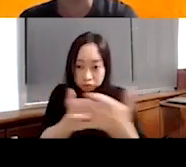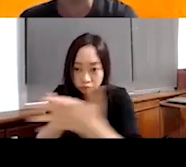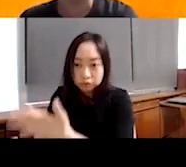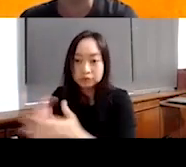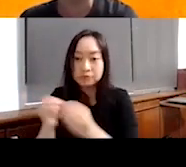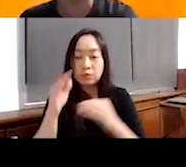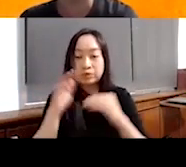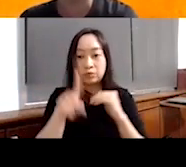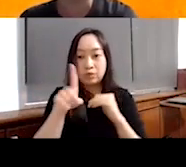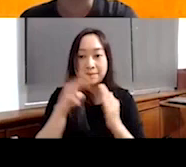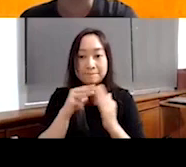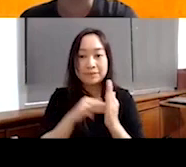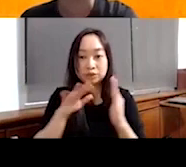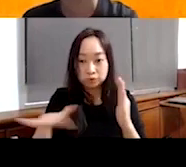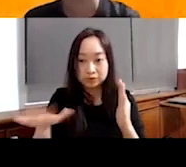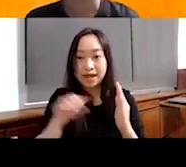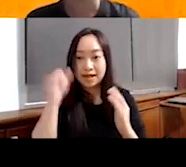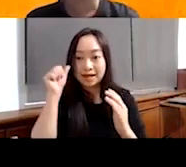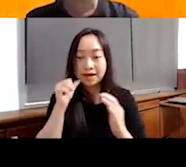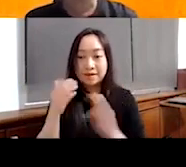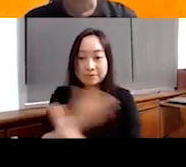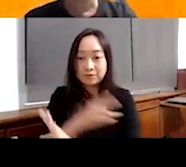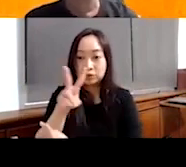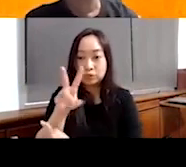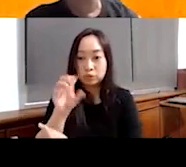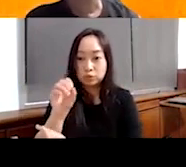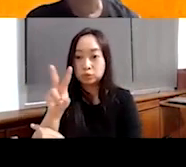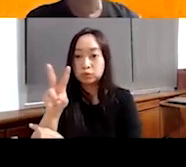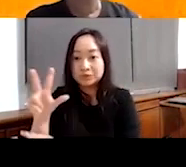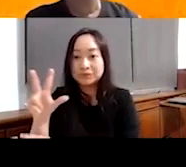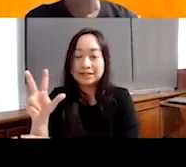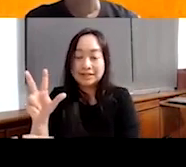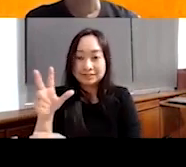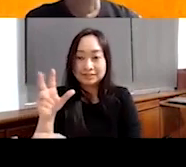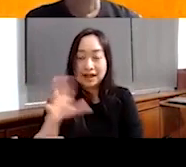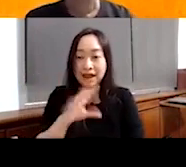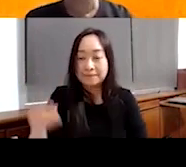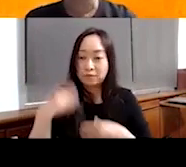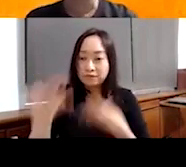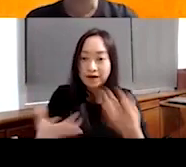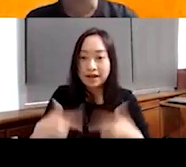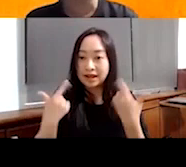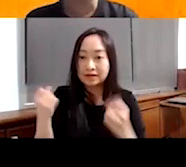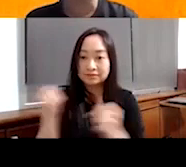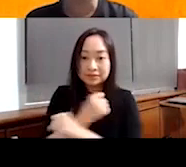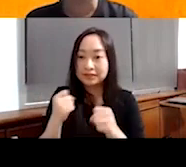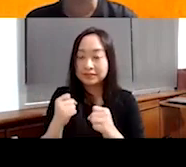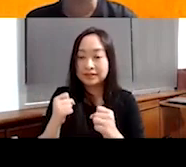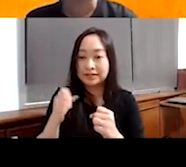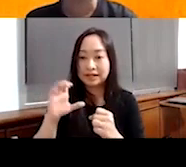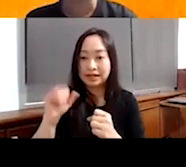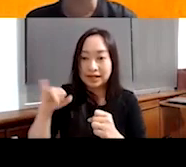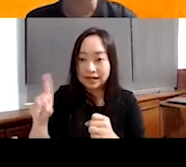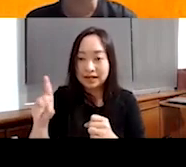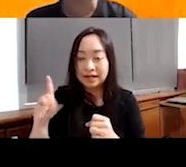more than 1 million children and adults by 2023, um, and just providing life-saving aid, just providing dignity and hope